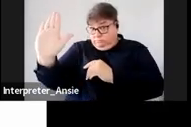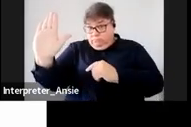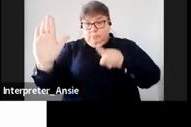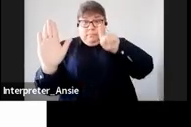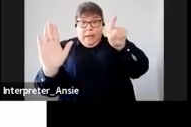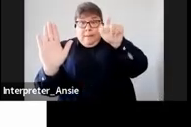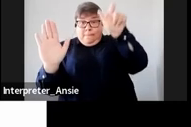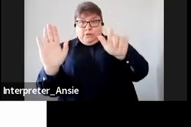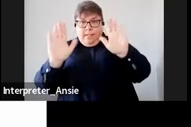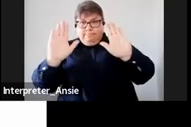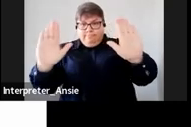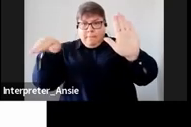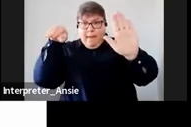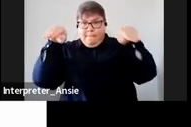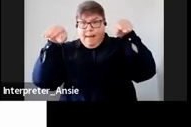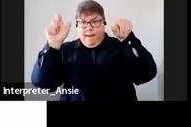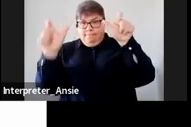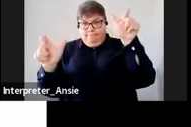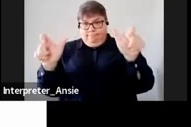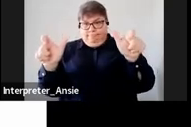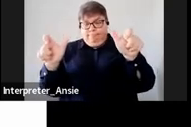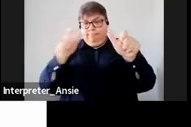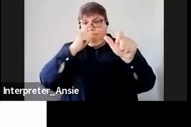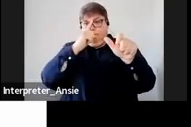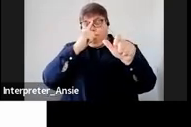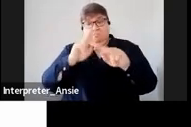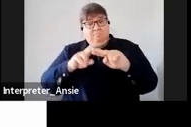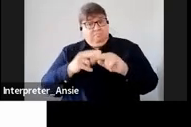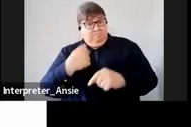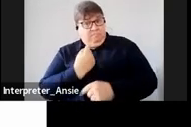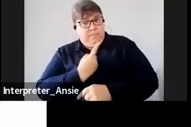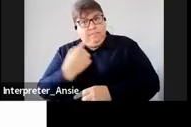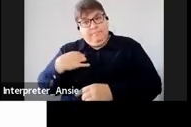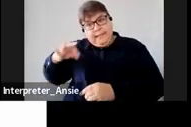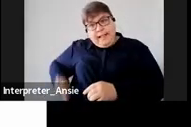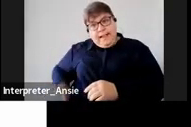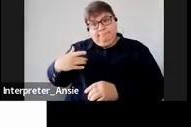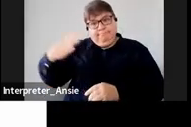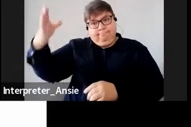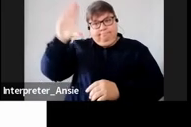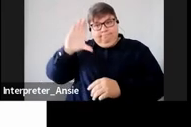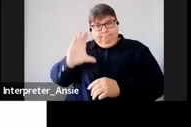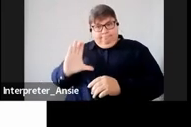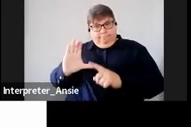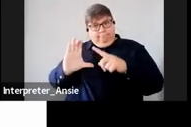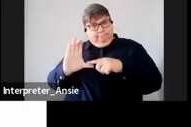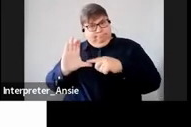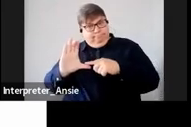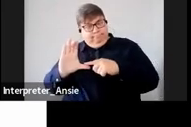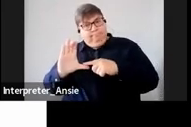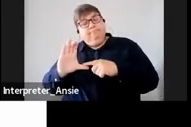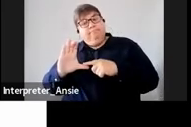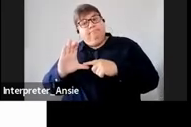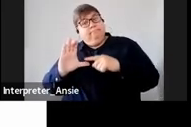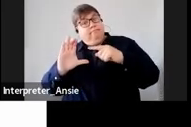up let's say myself being a salary earner I receive a salary to a specific bank